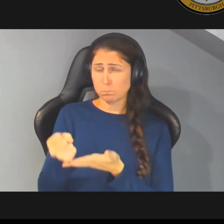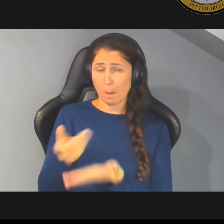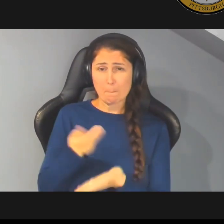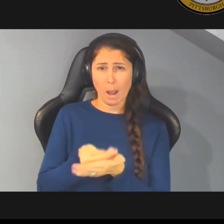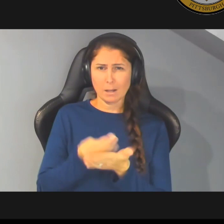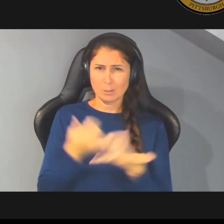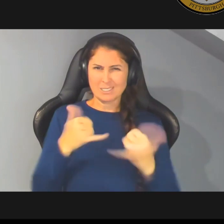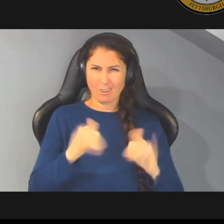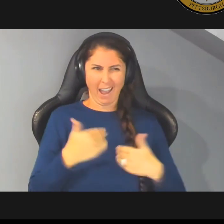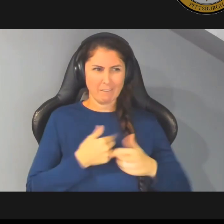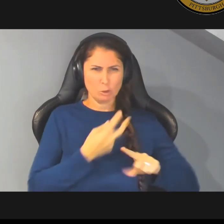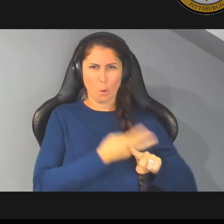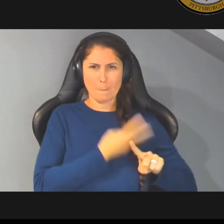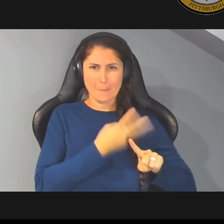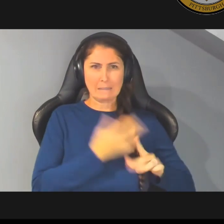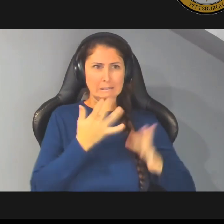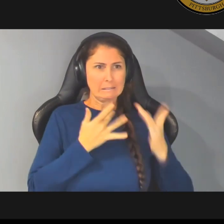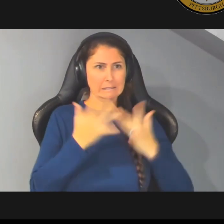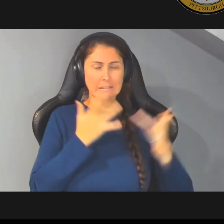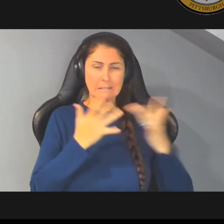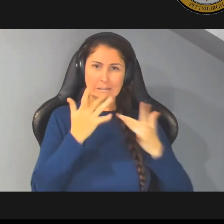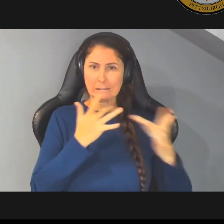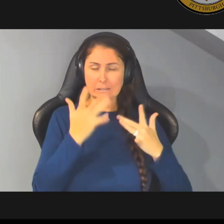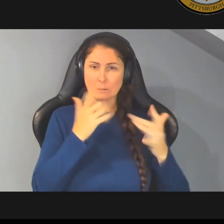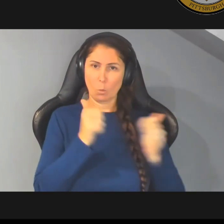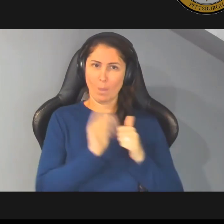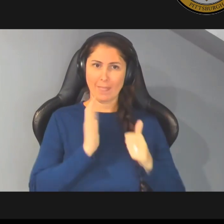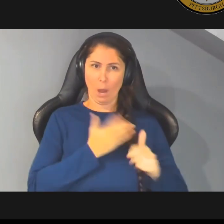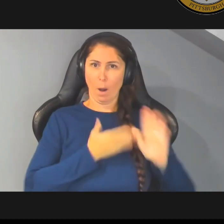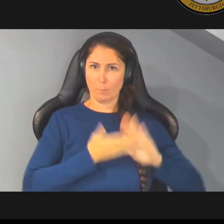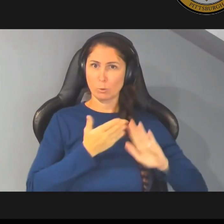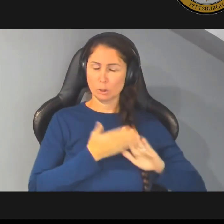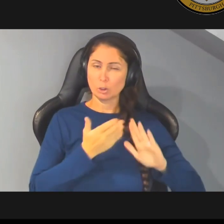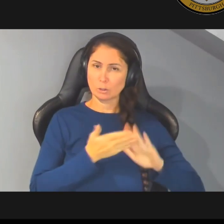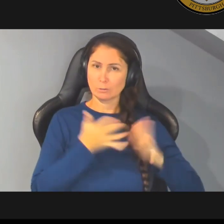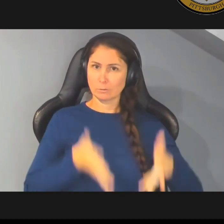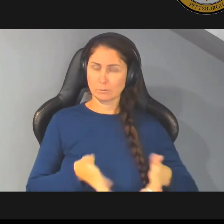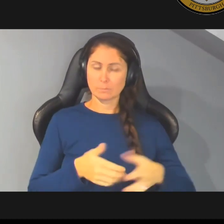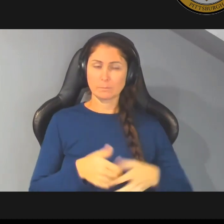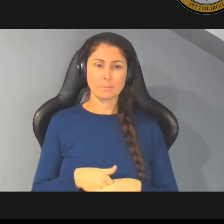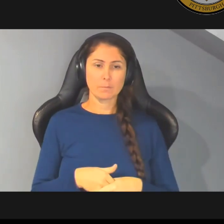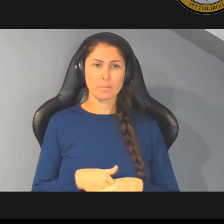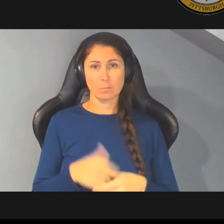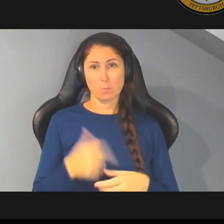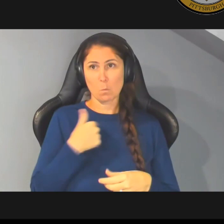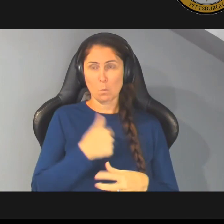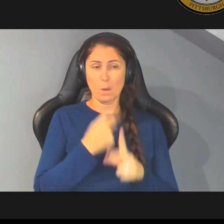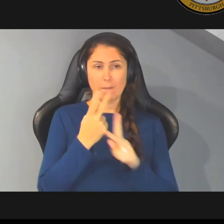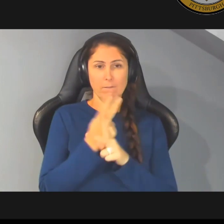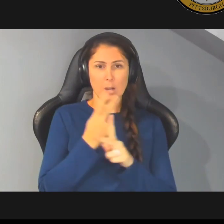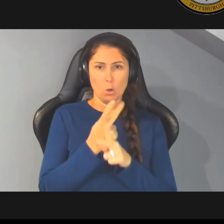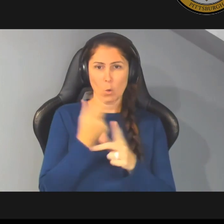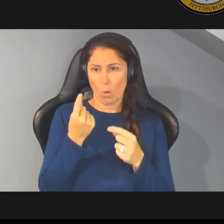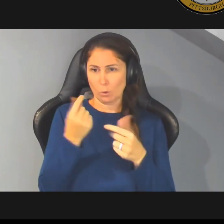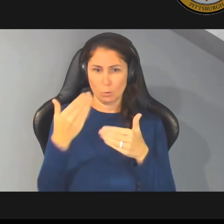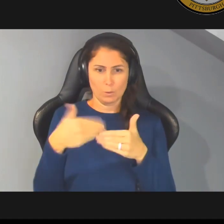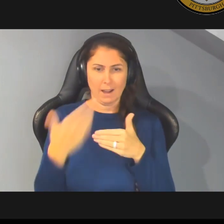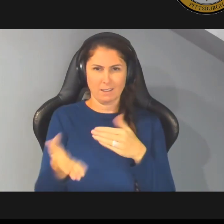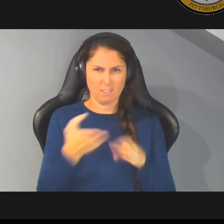have two months to keep ourselves afloat for all of our operations uh while we figured out what the next steps were